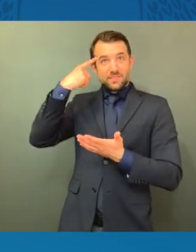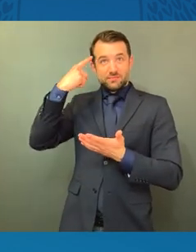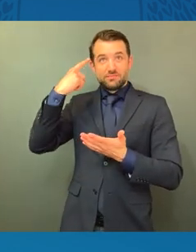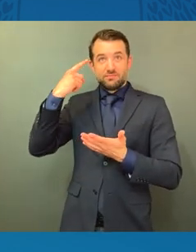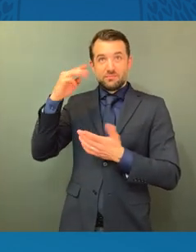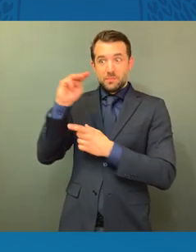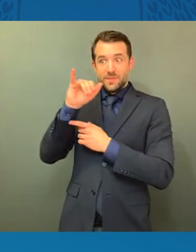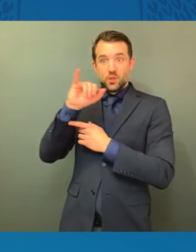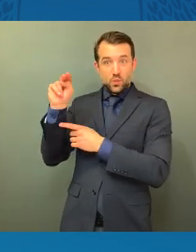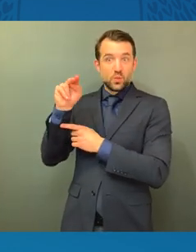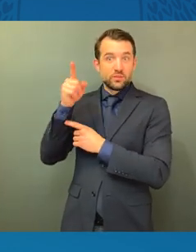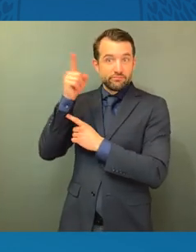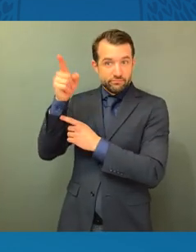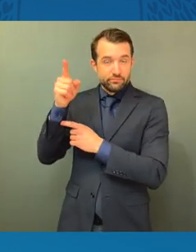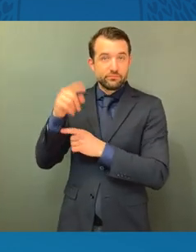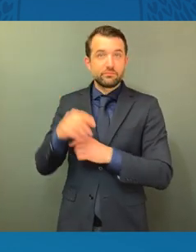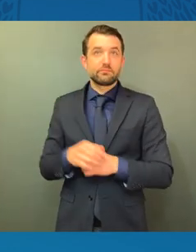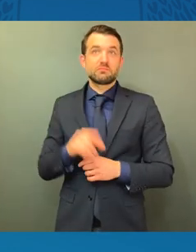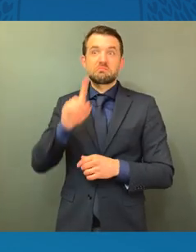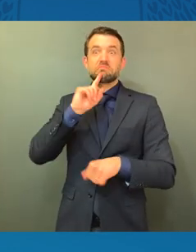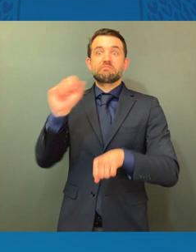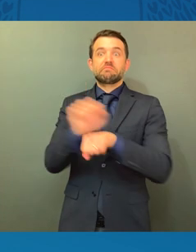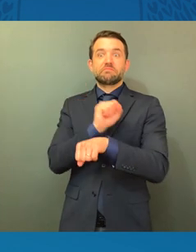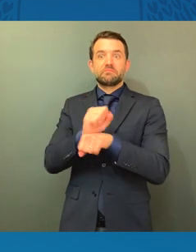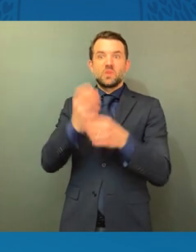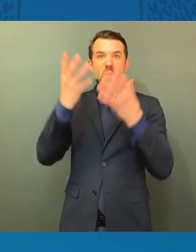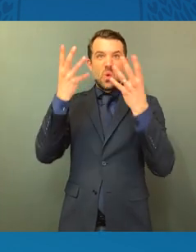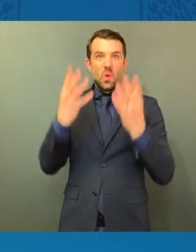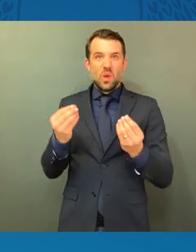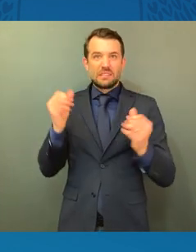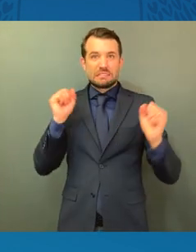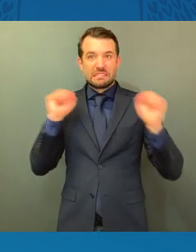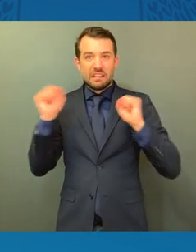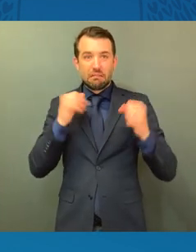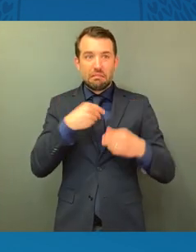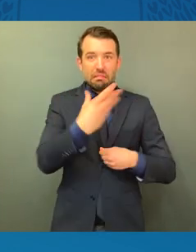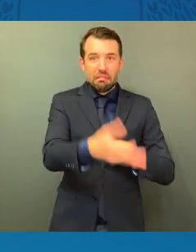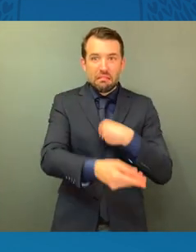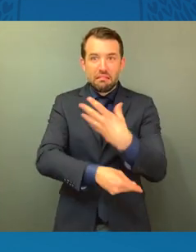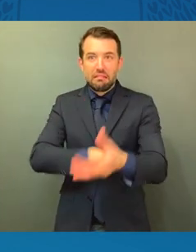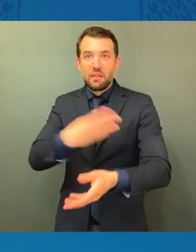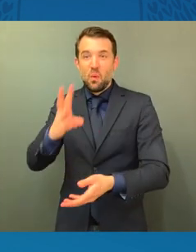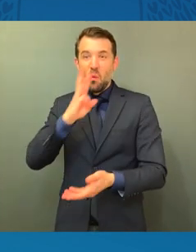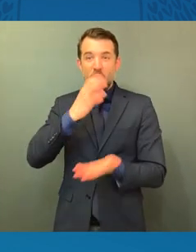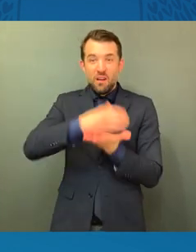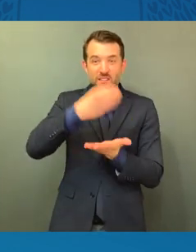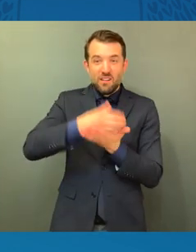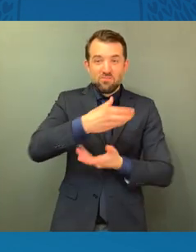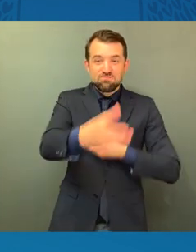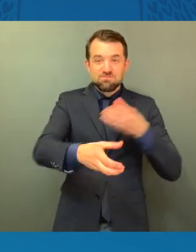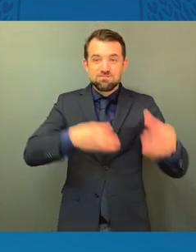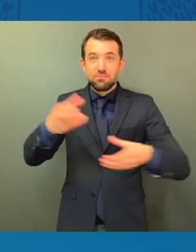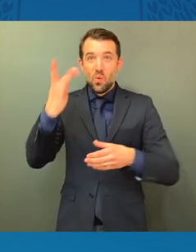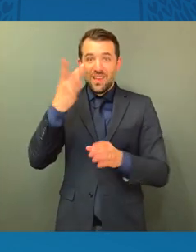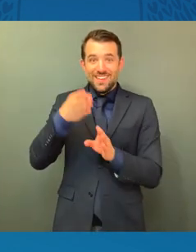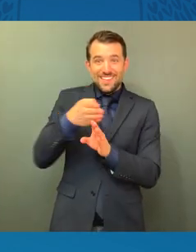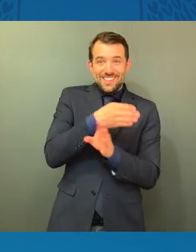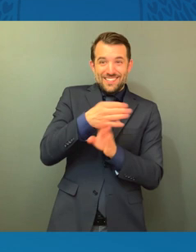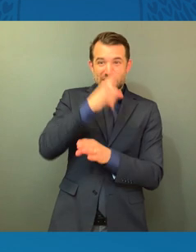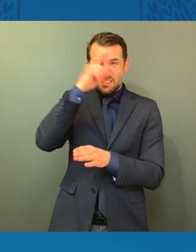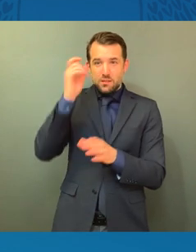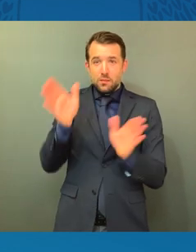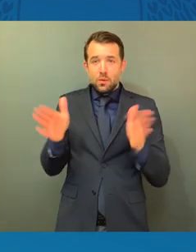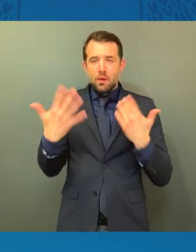had to pass out wet towels and water bottles in the days before summer break, because classroom temperatures were pushing